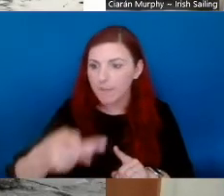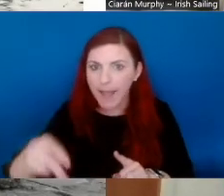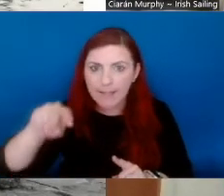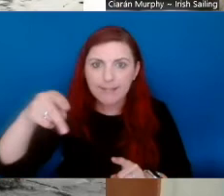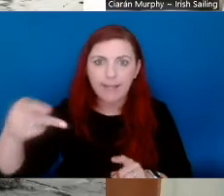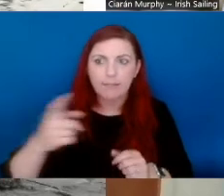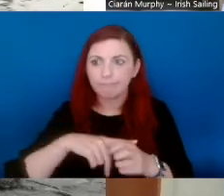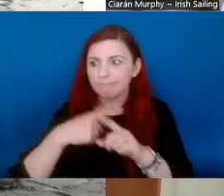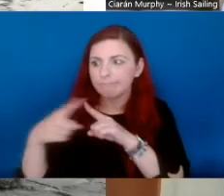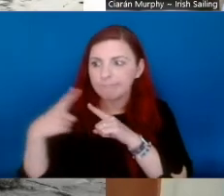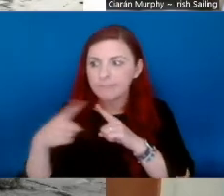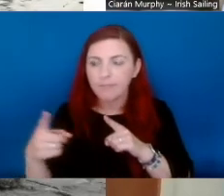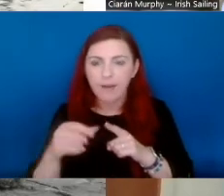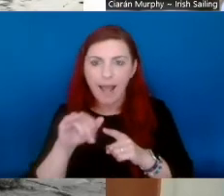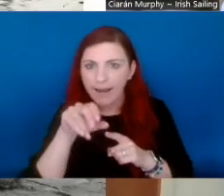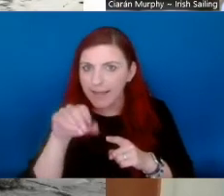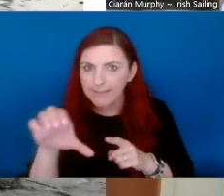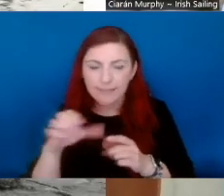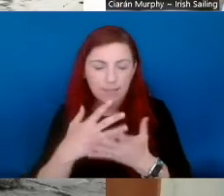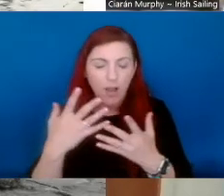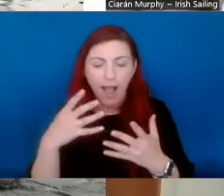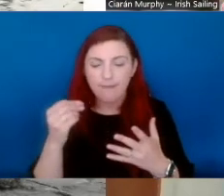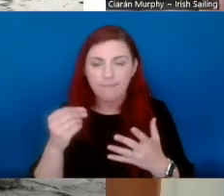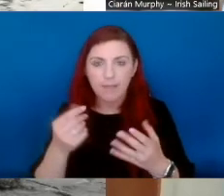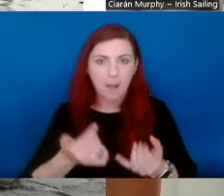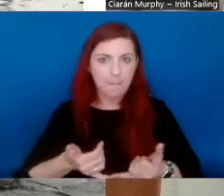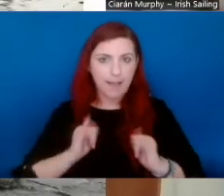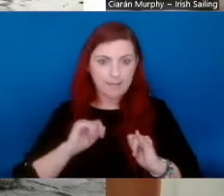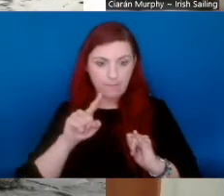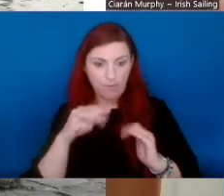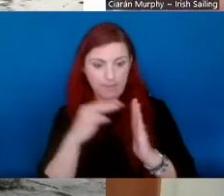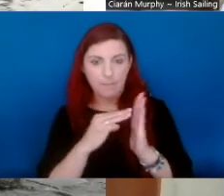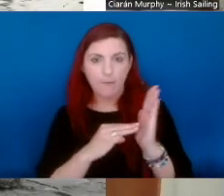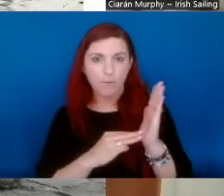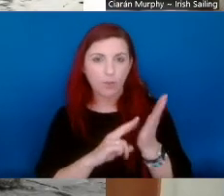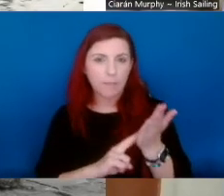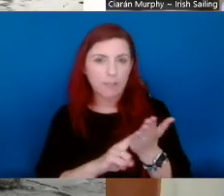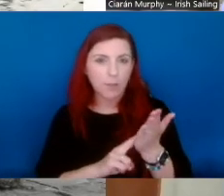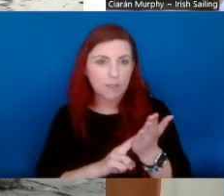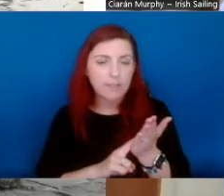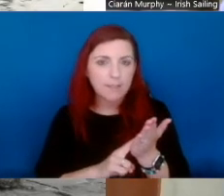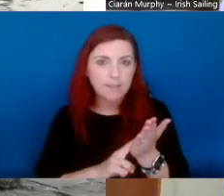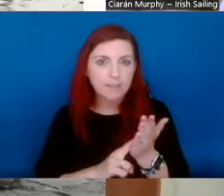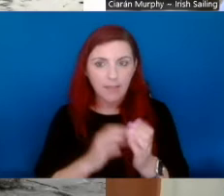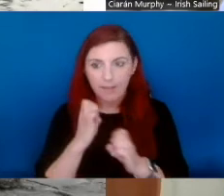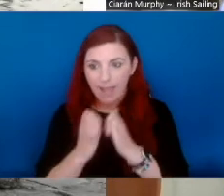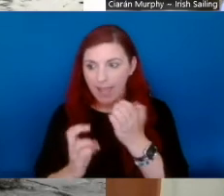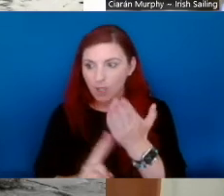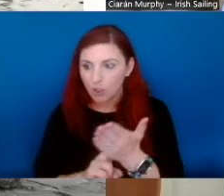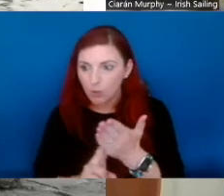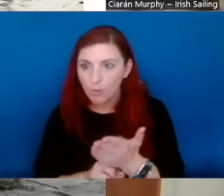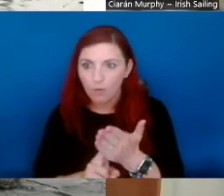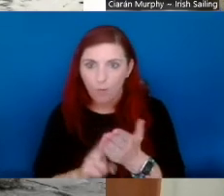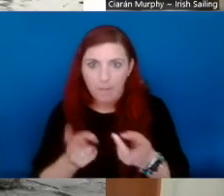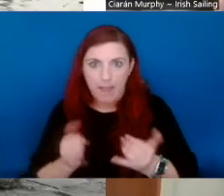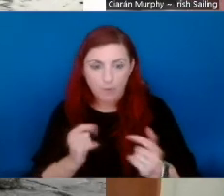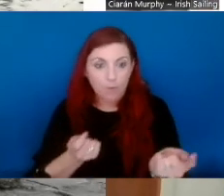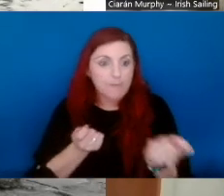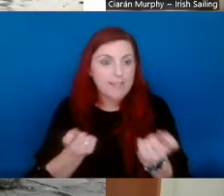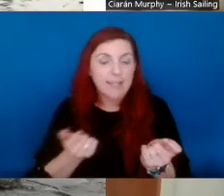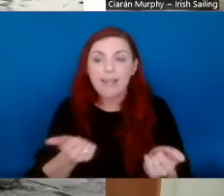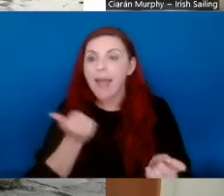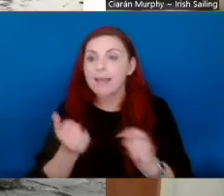being developed across water sports and other sports, gymnastics, badminton, that there is the capacity for this